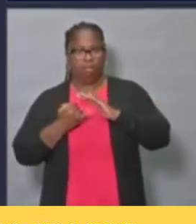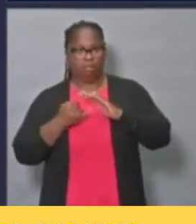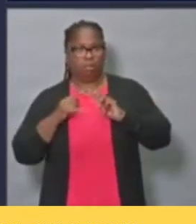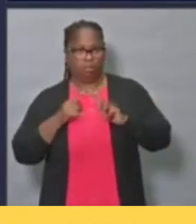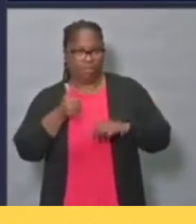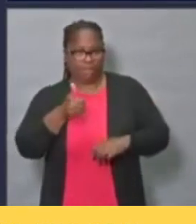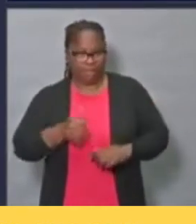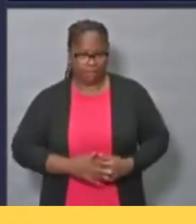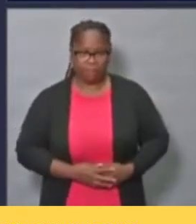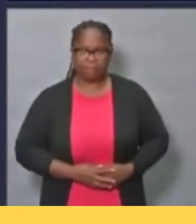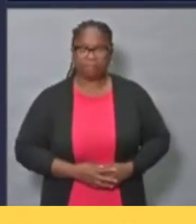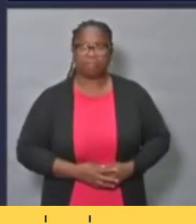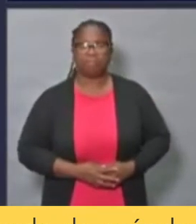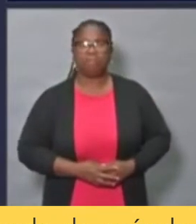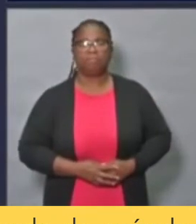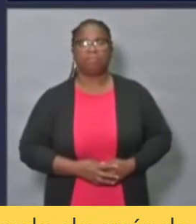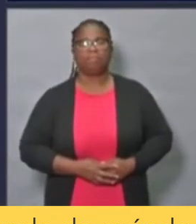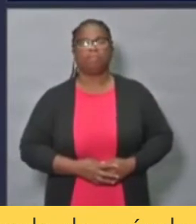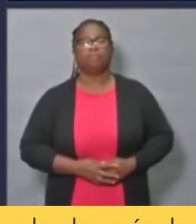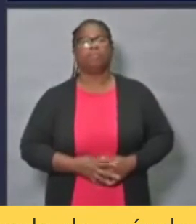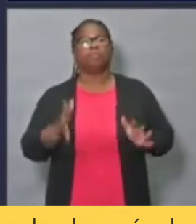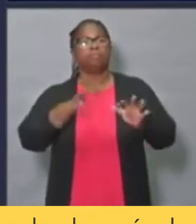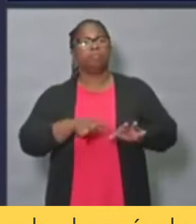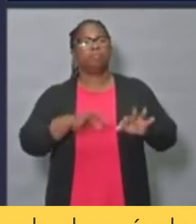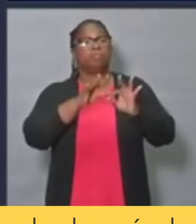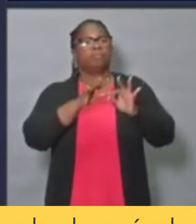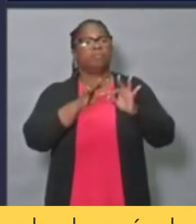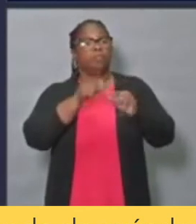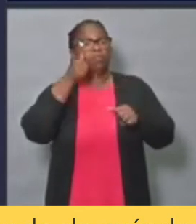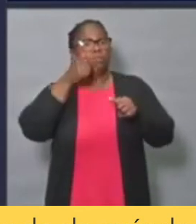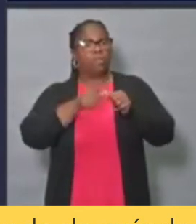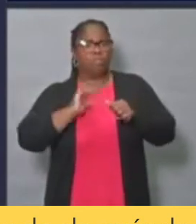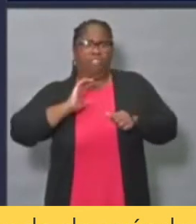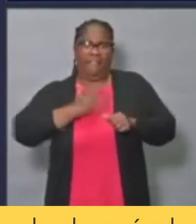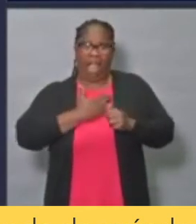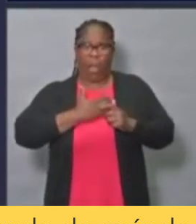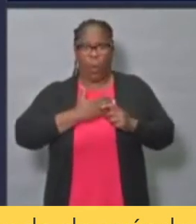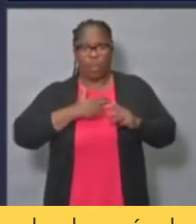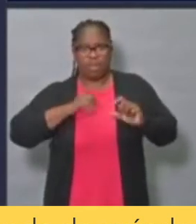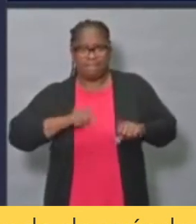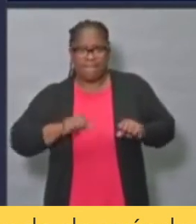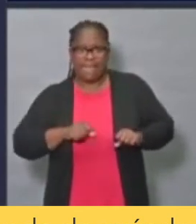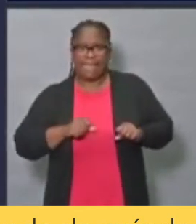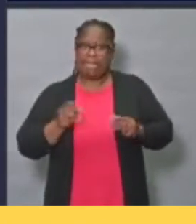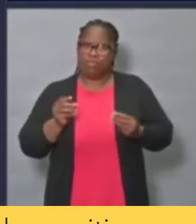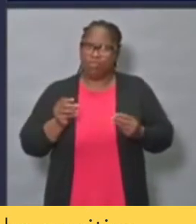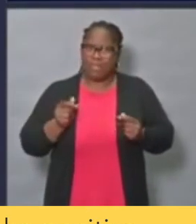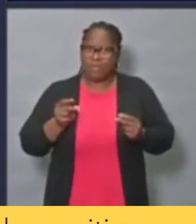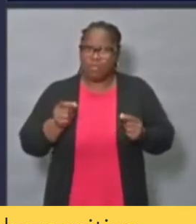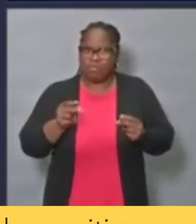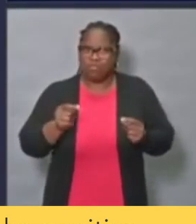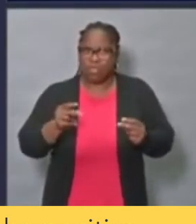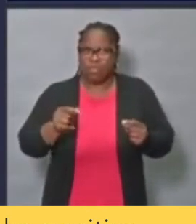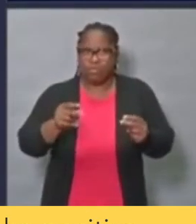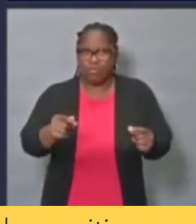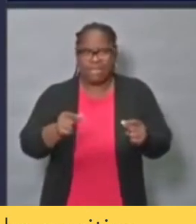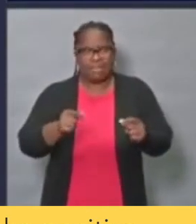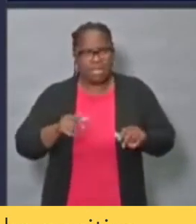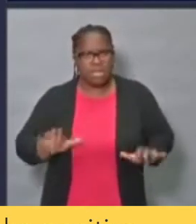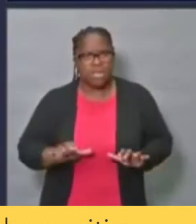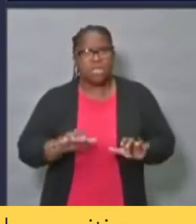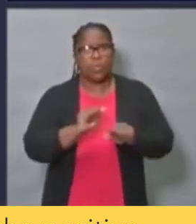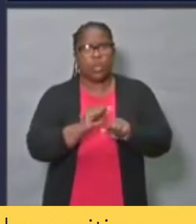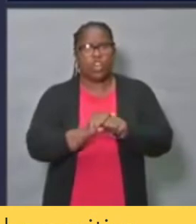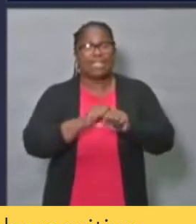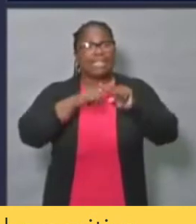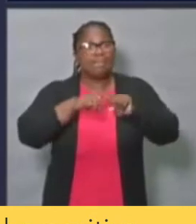want everyone to also know that our ability to do this work quickly depends on when the testing lab reports the